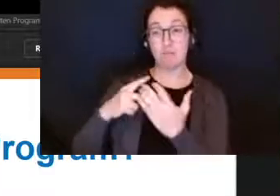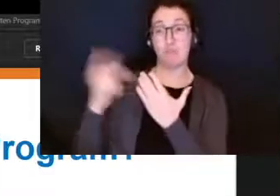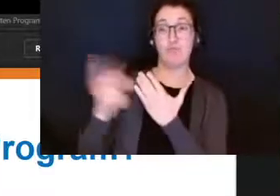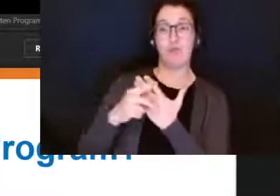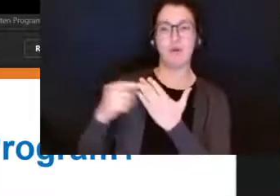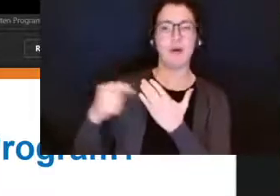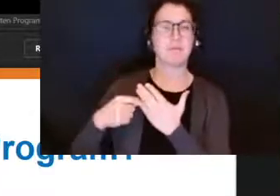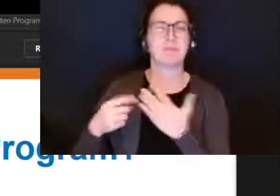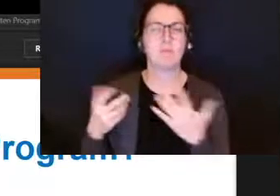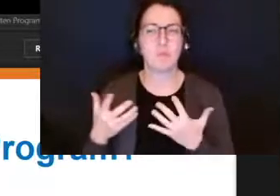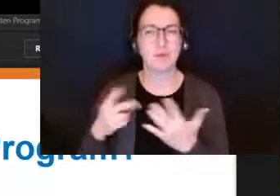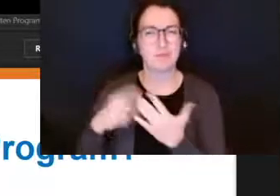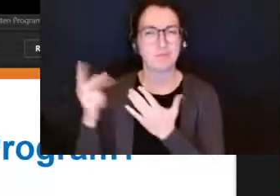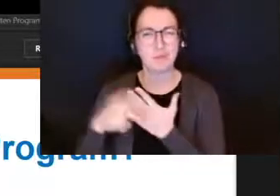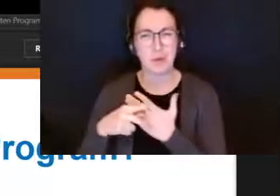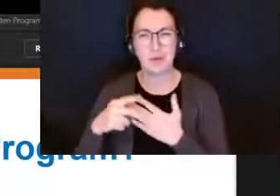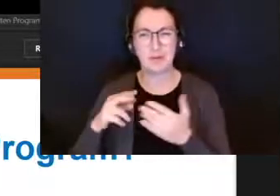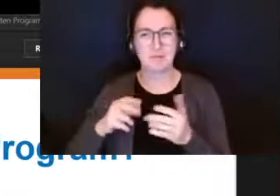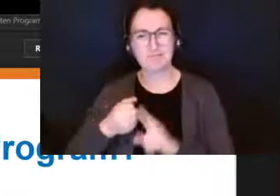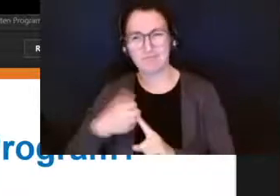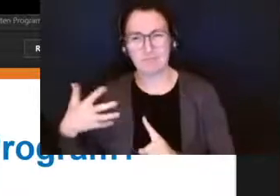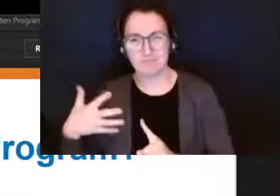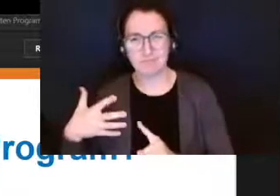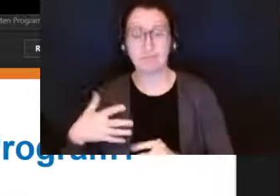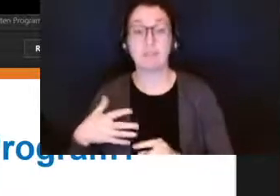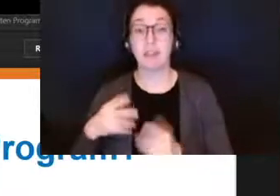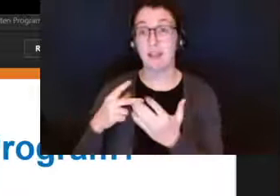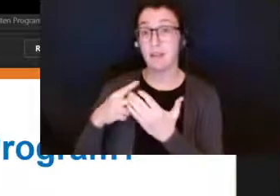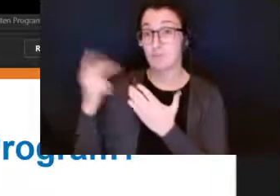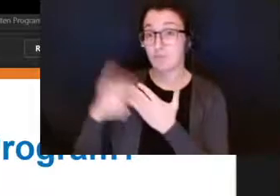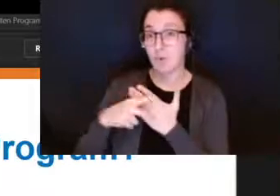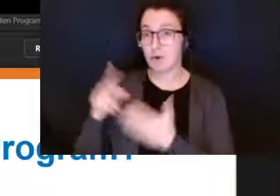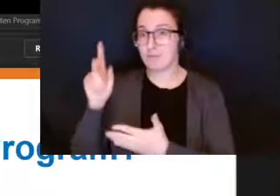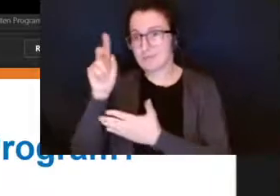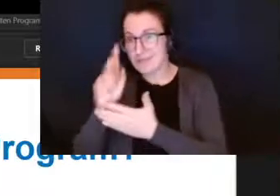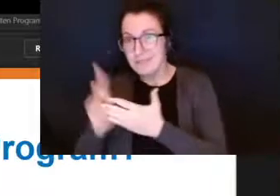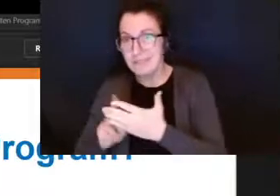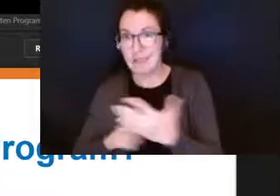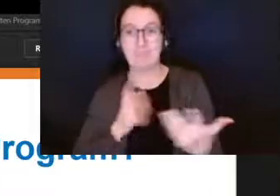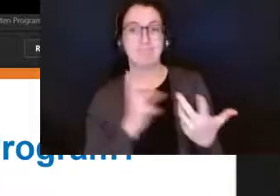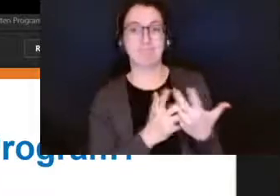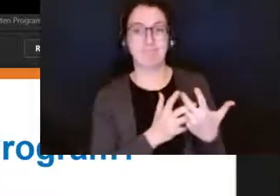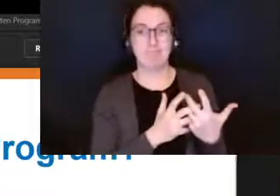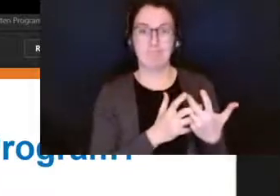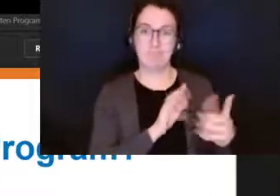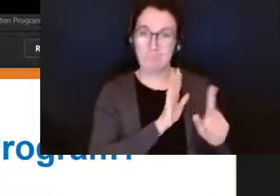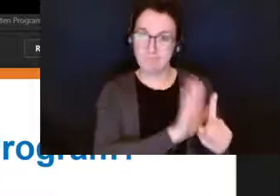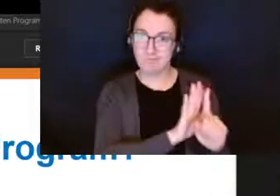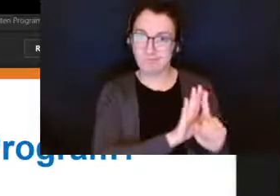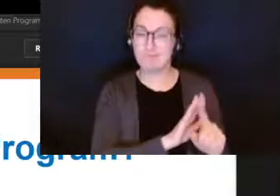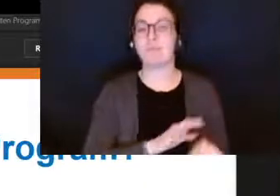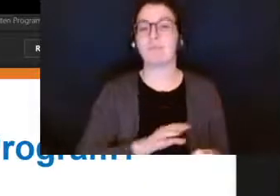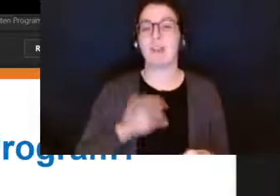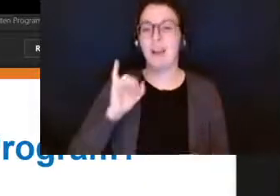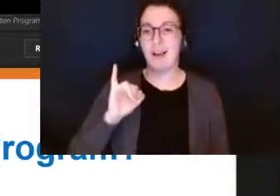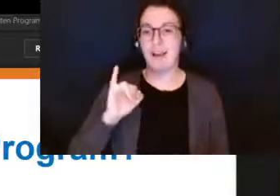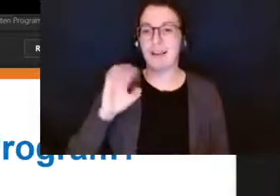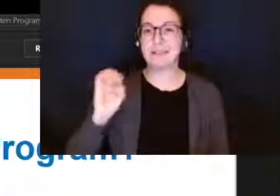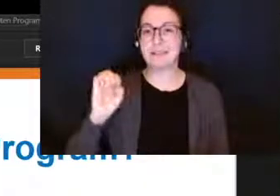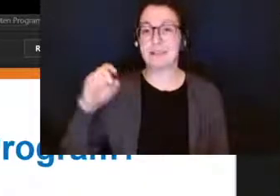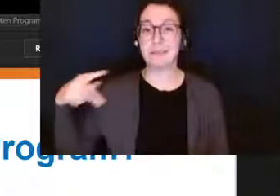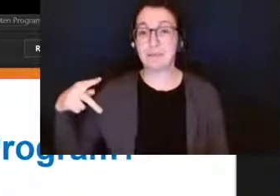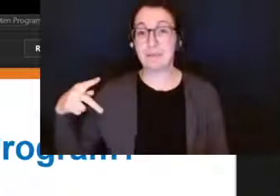program this is a program specific to your child and it is called an individual education plan or an iep